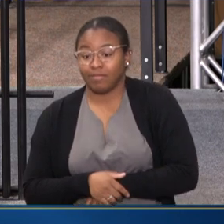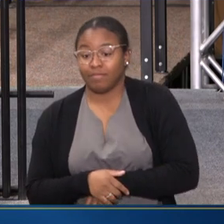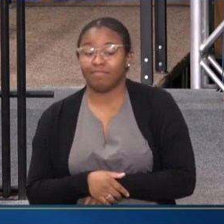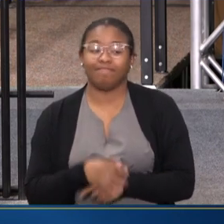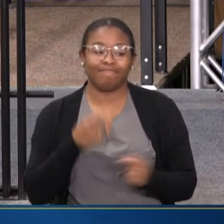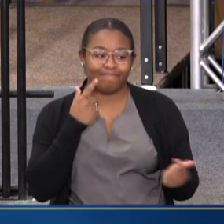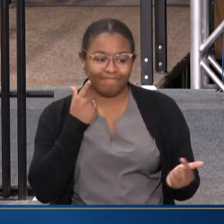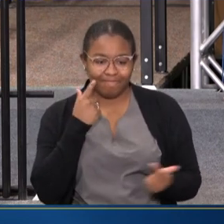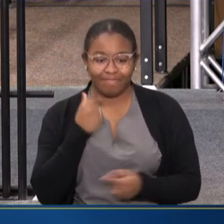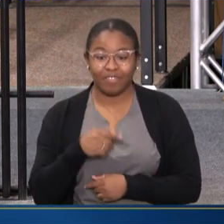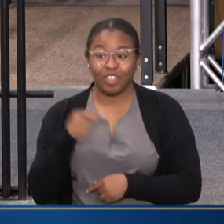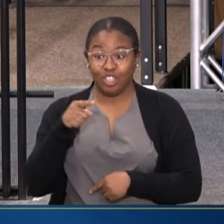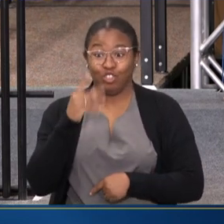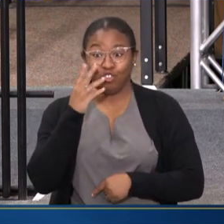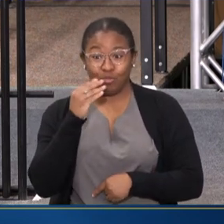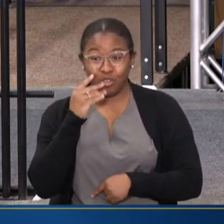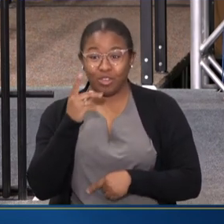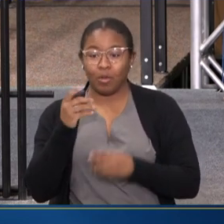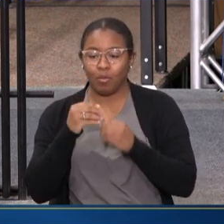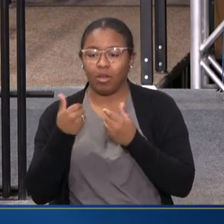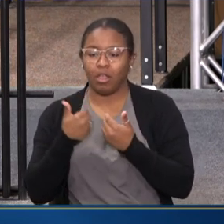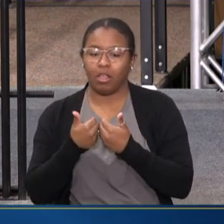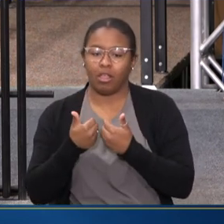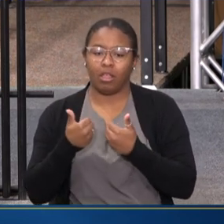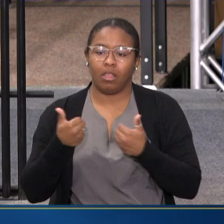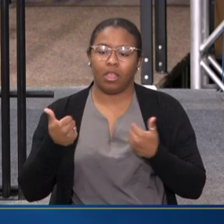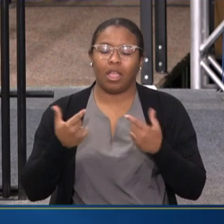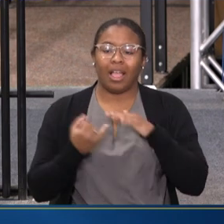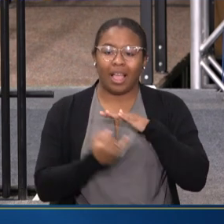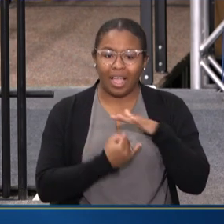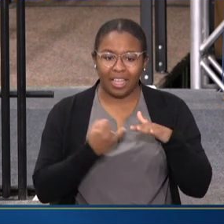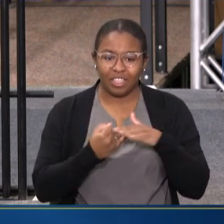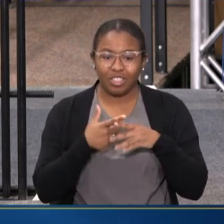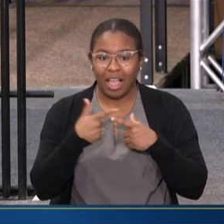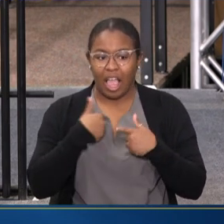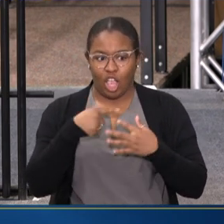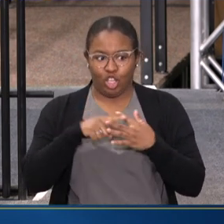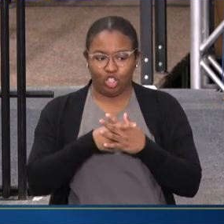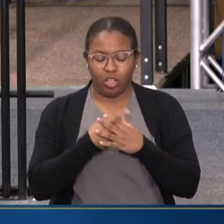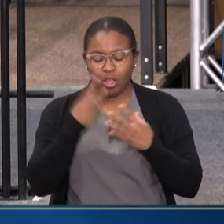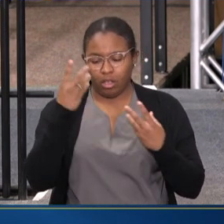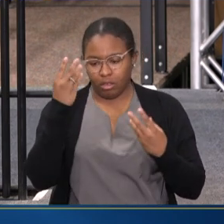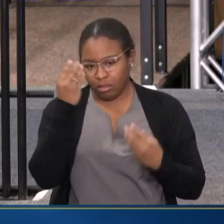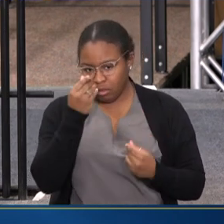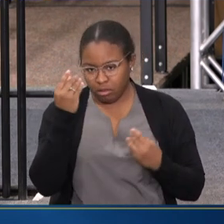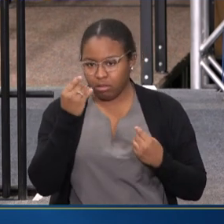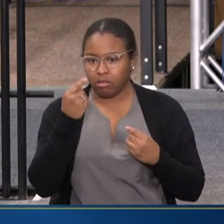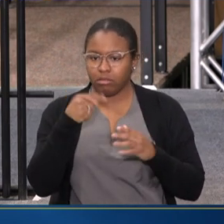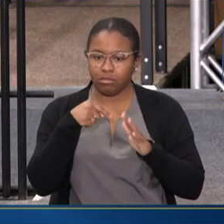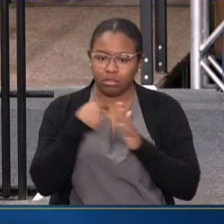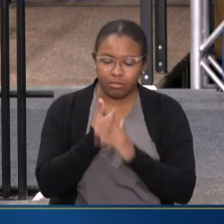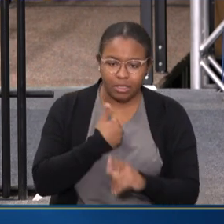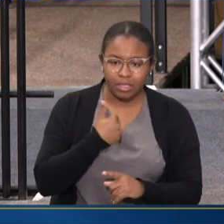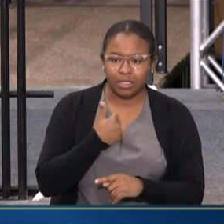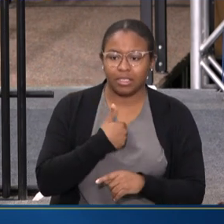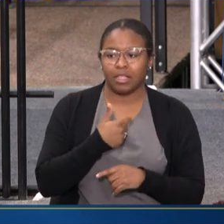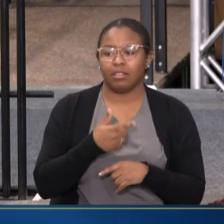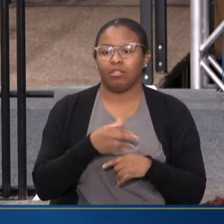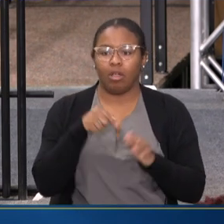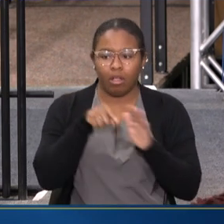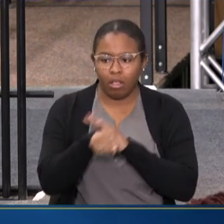EXPERIENCE FURTHER PUSHED US INTO ISOLATION AND I BEGAN HAVING SUICIDAL AND HOMICIDAL IDEATIONS. MY PLAN